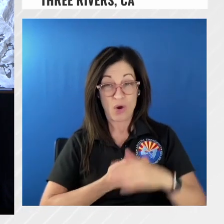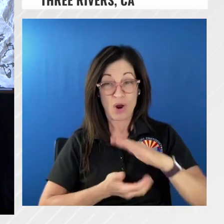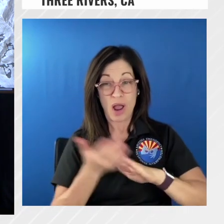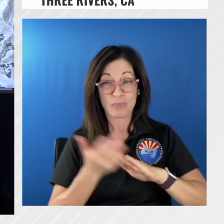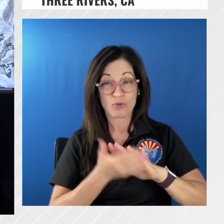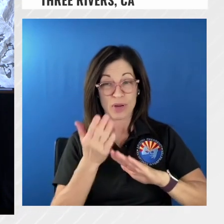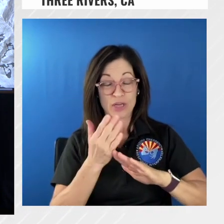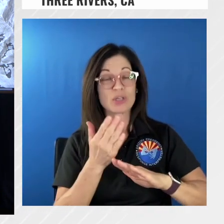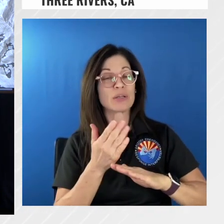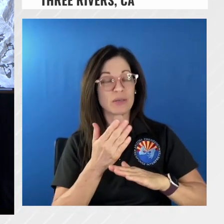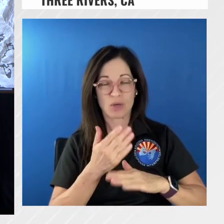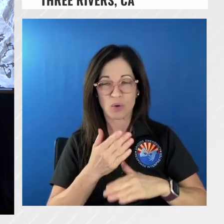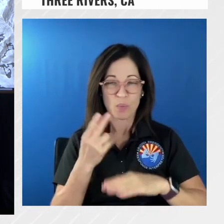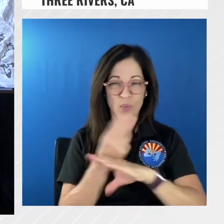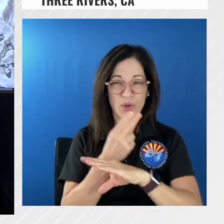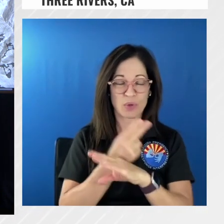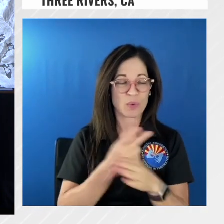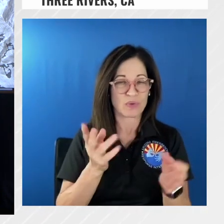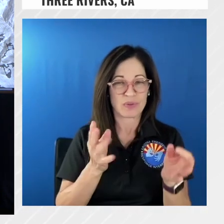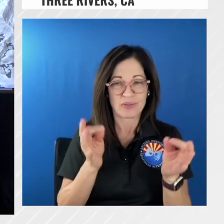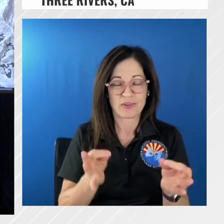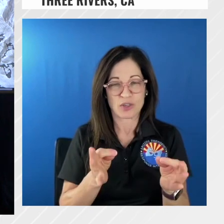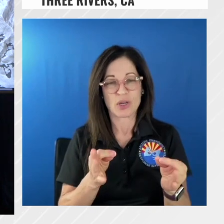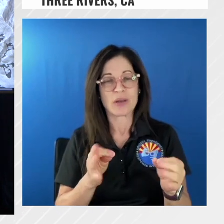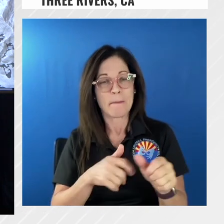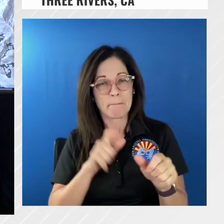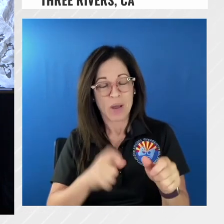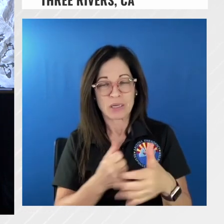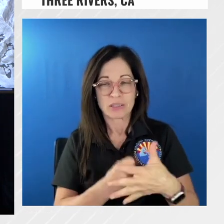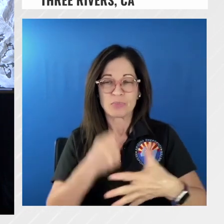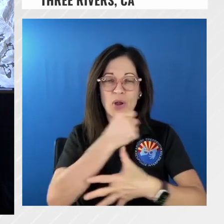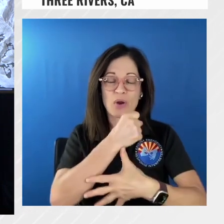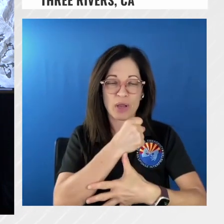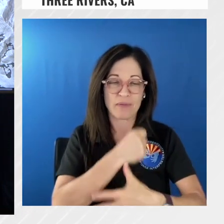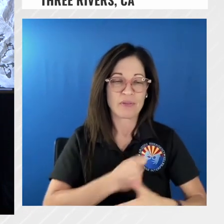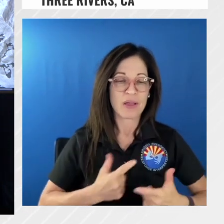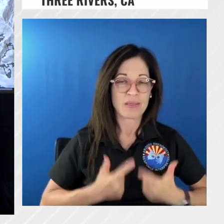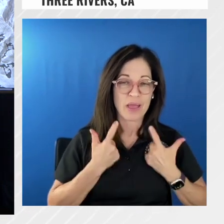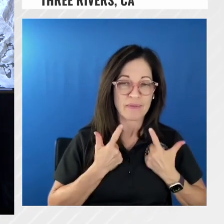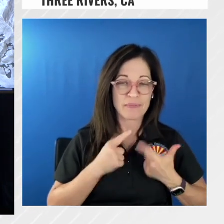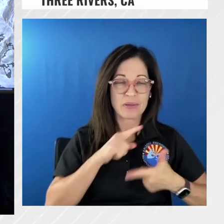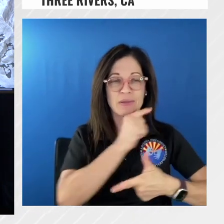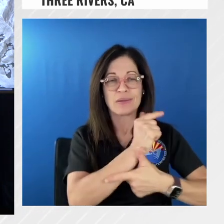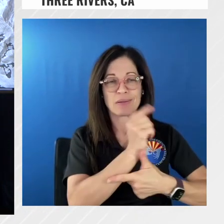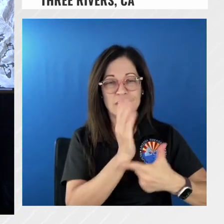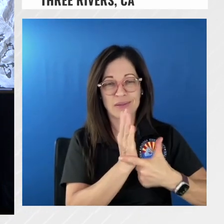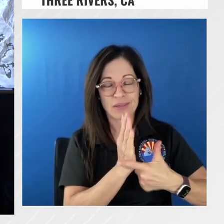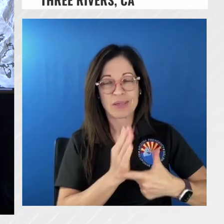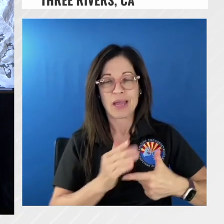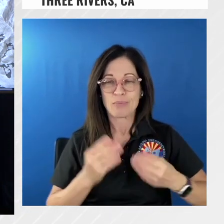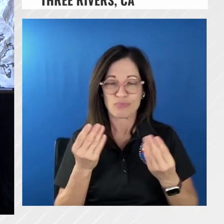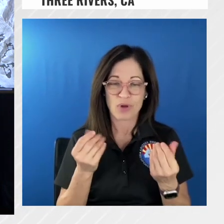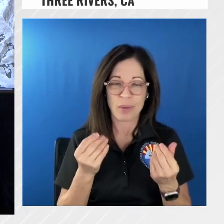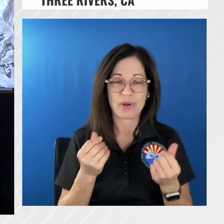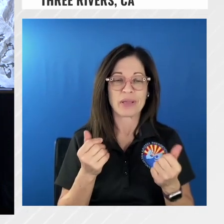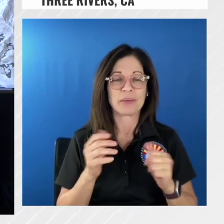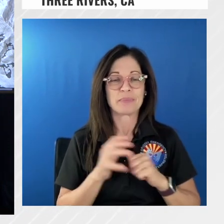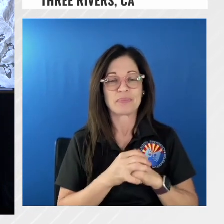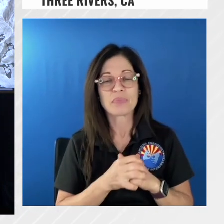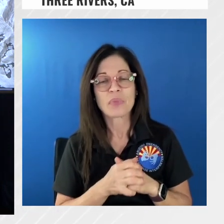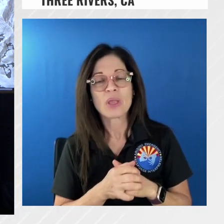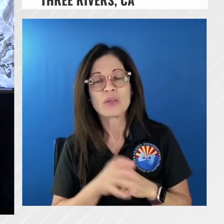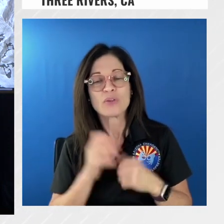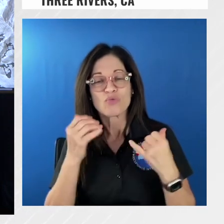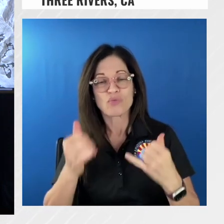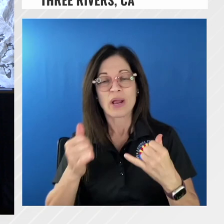life property and then natural resources that are being threatened at that point so currently right now the main threats to natural